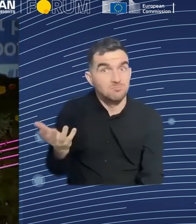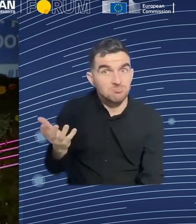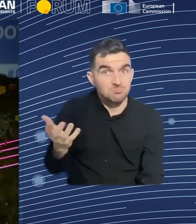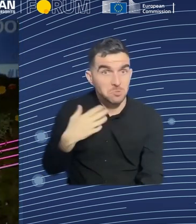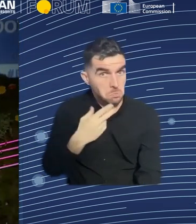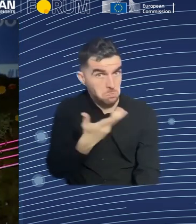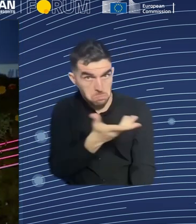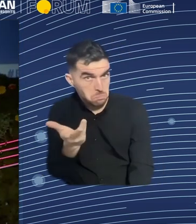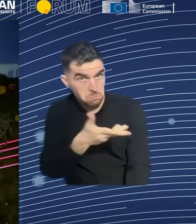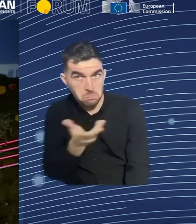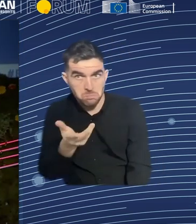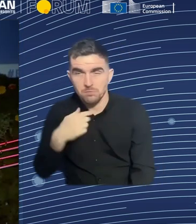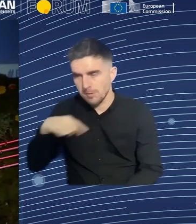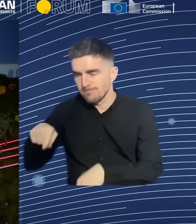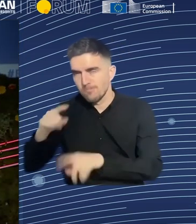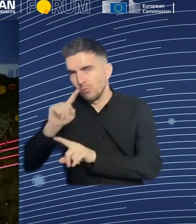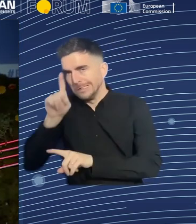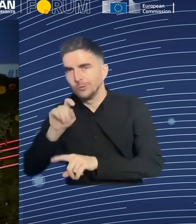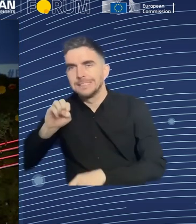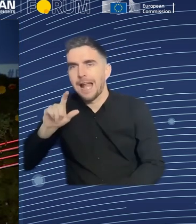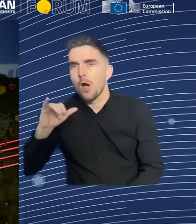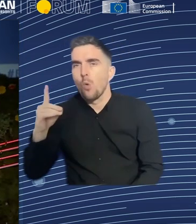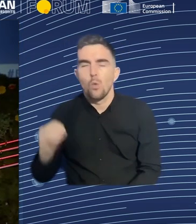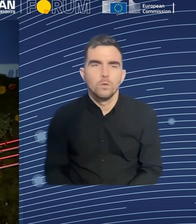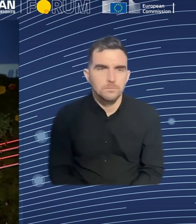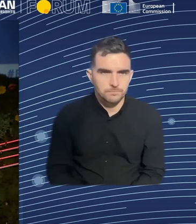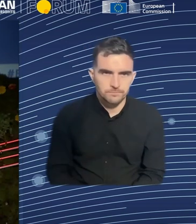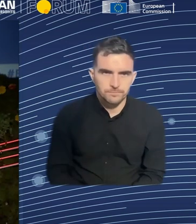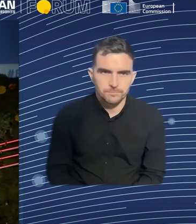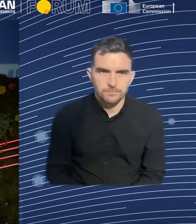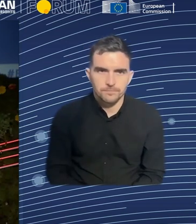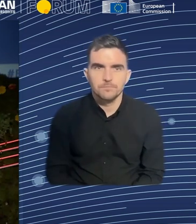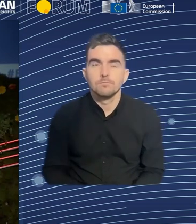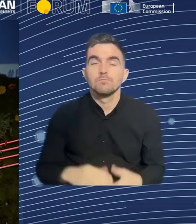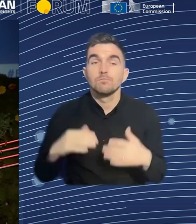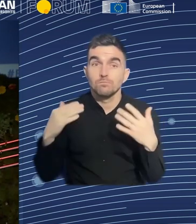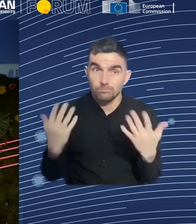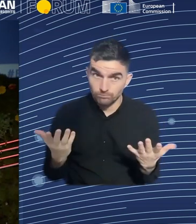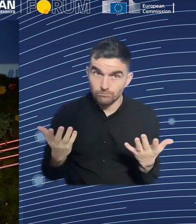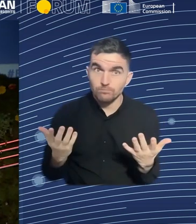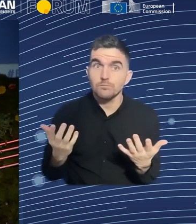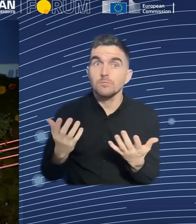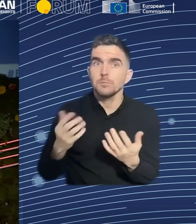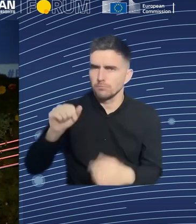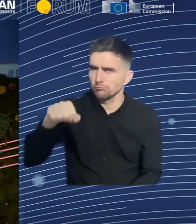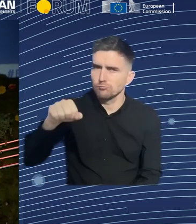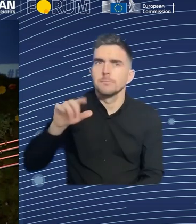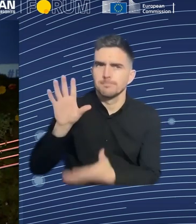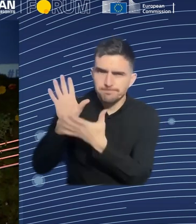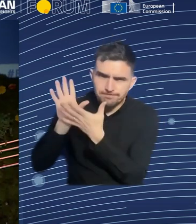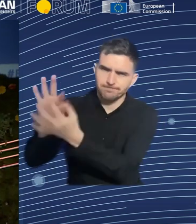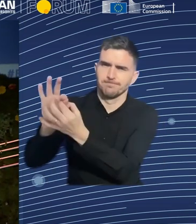so collaborate with the companies as early as you can. And, you know, obviously